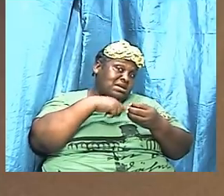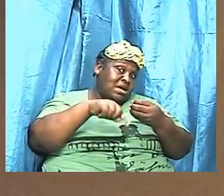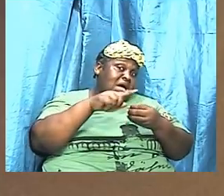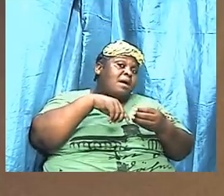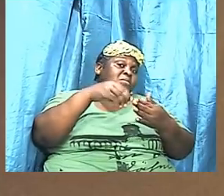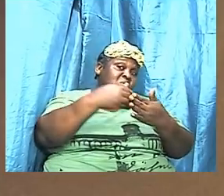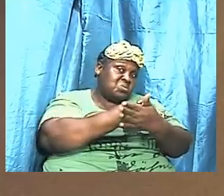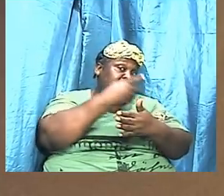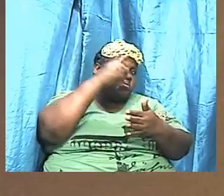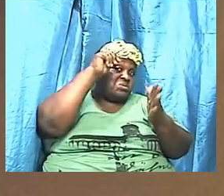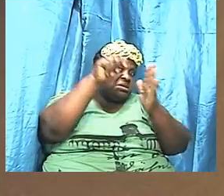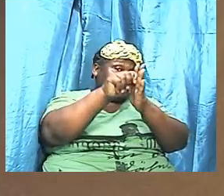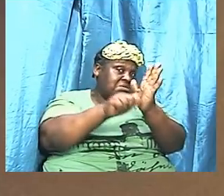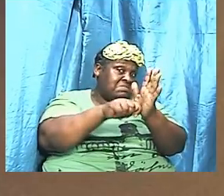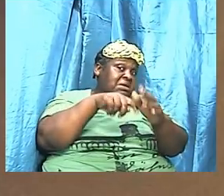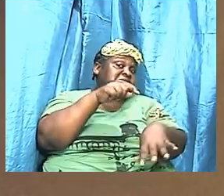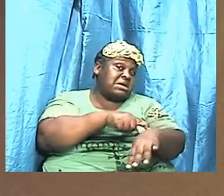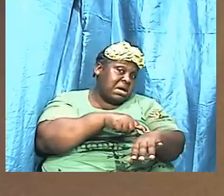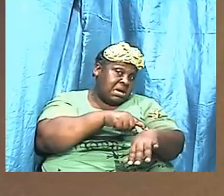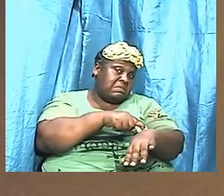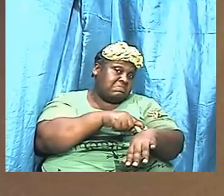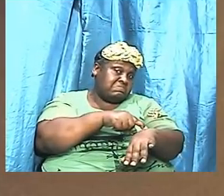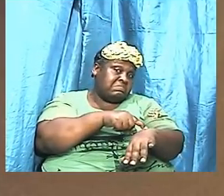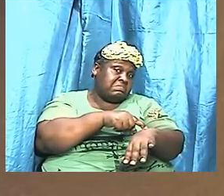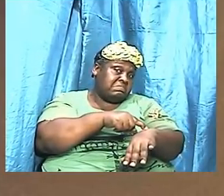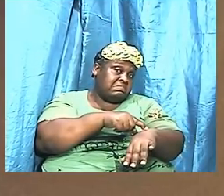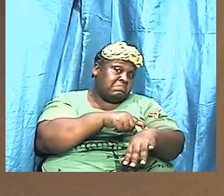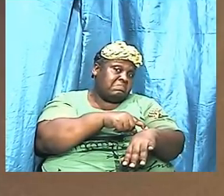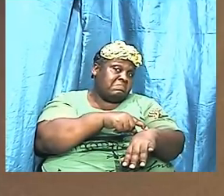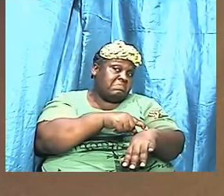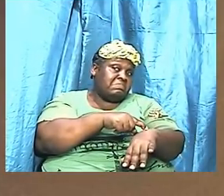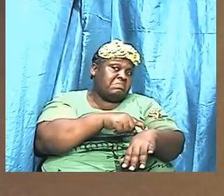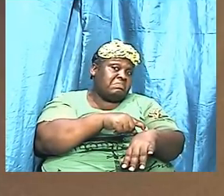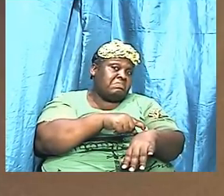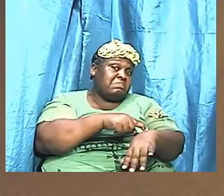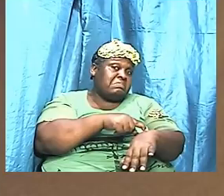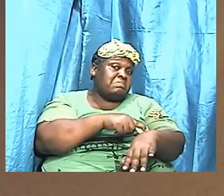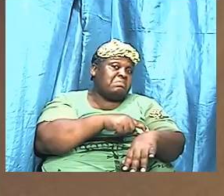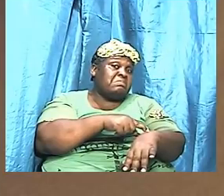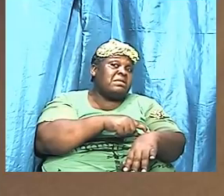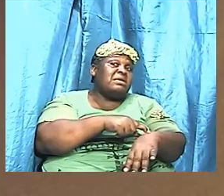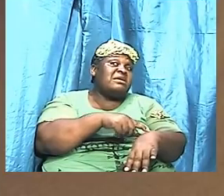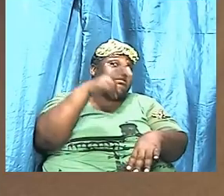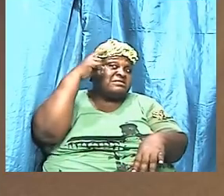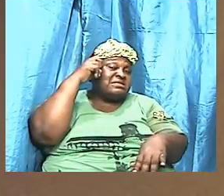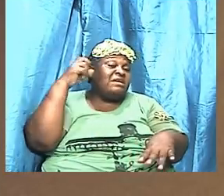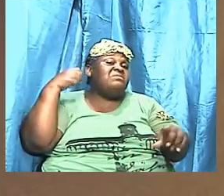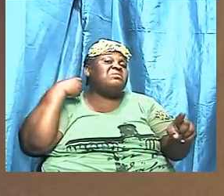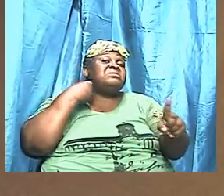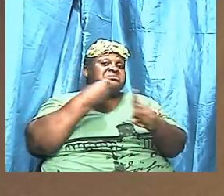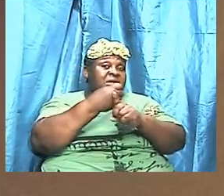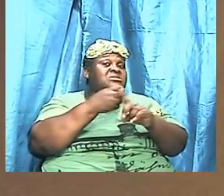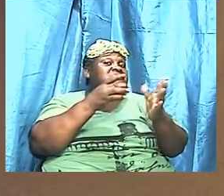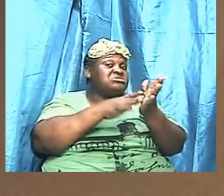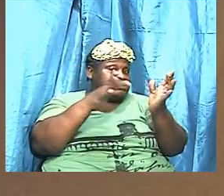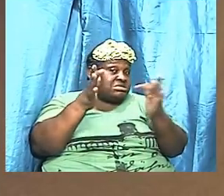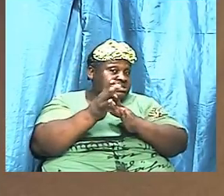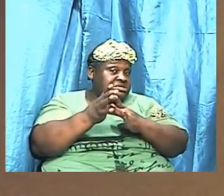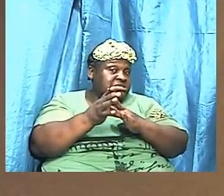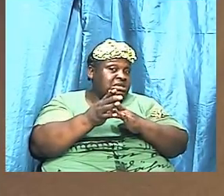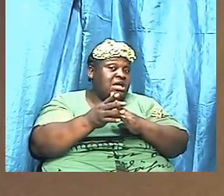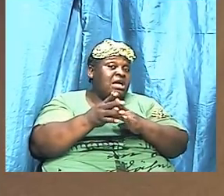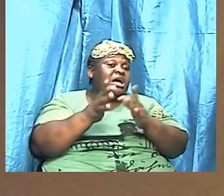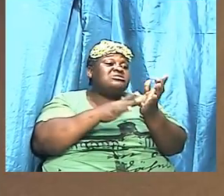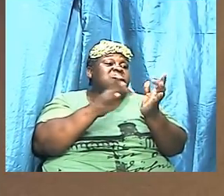new dispensation period devil attacking Jesus and Jesus is now quoting